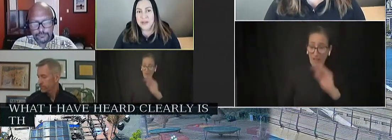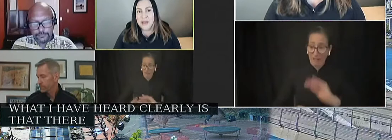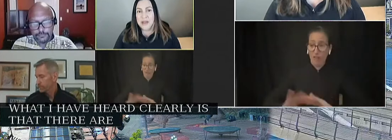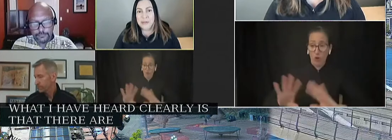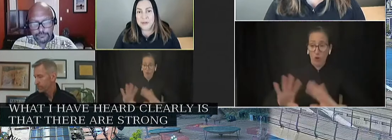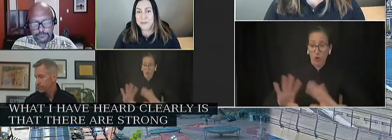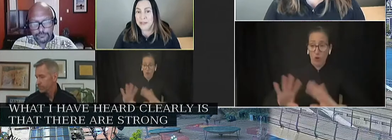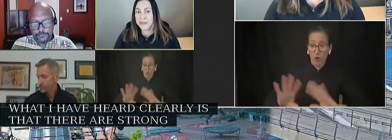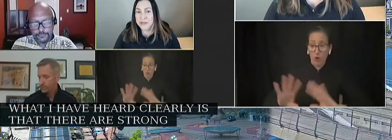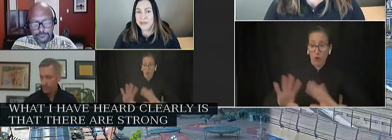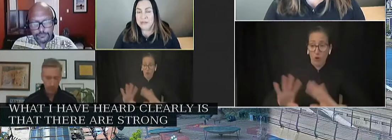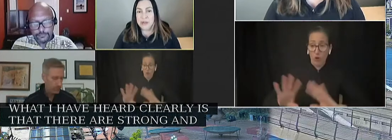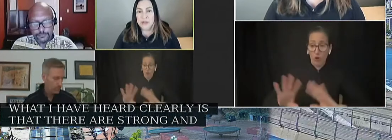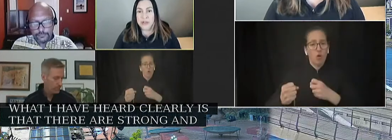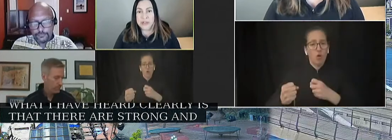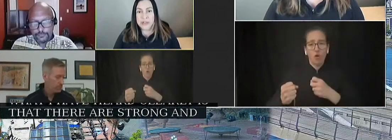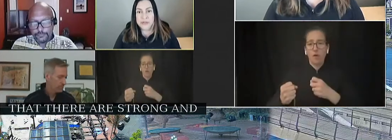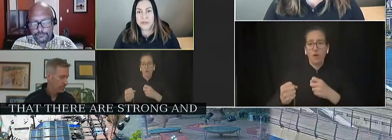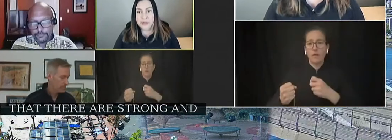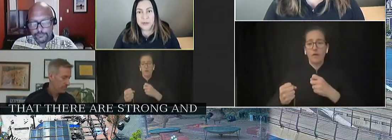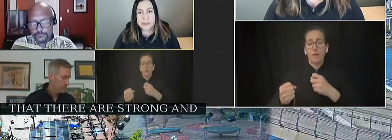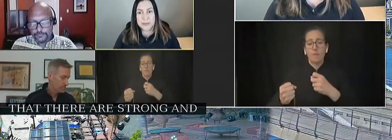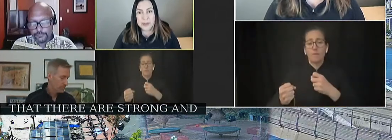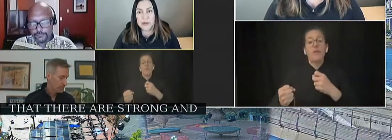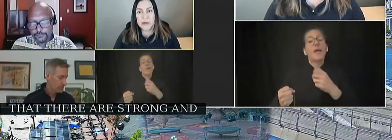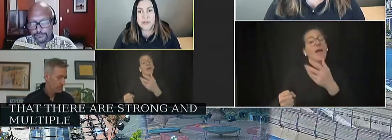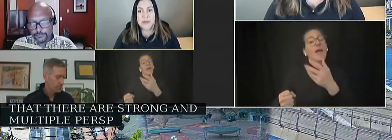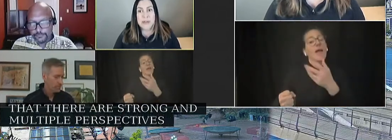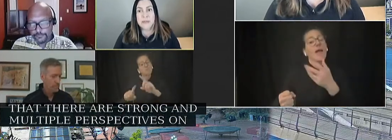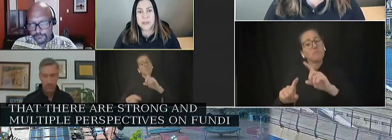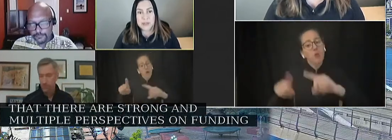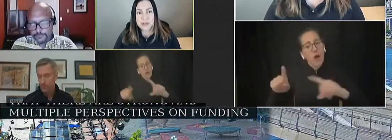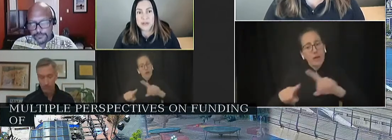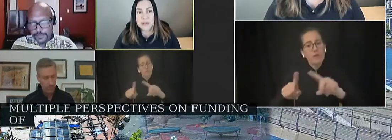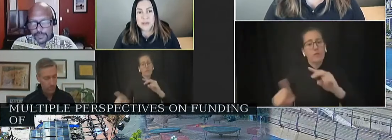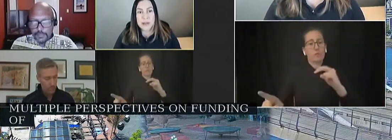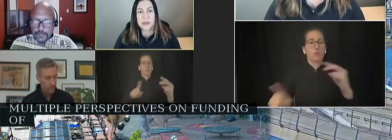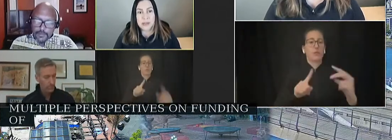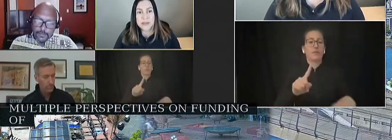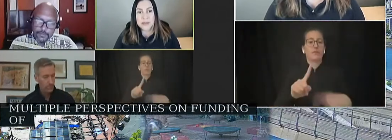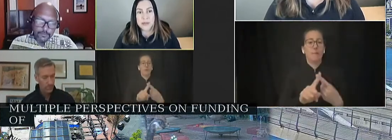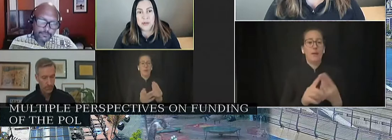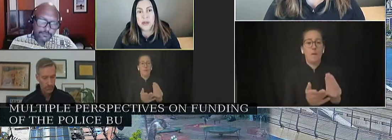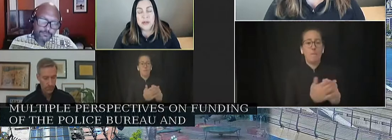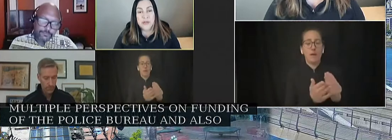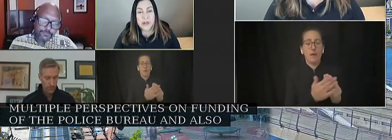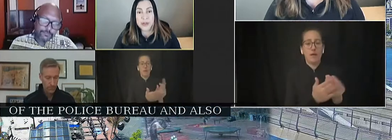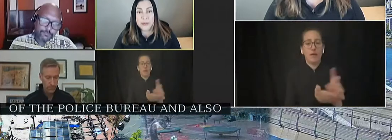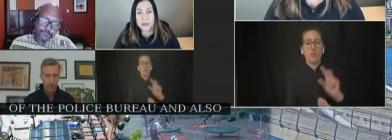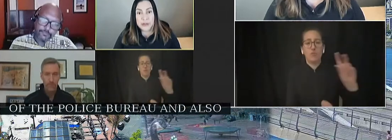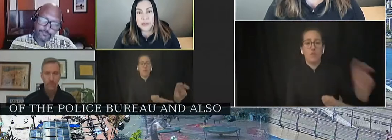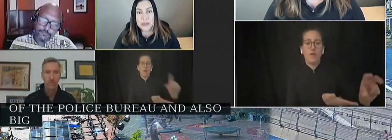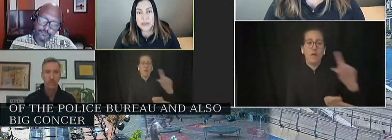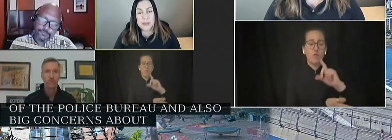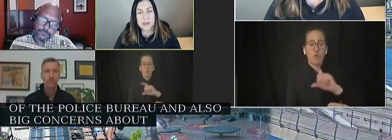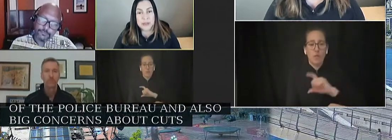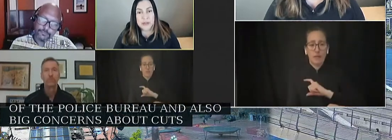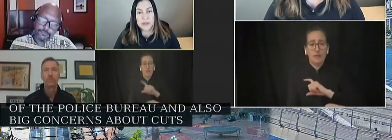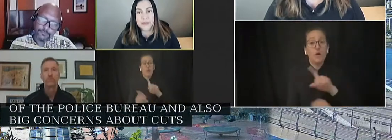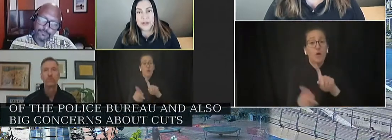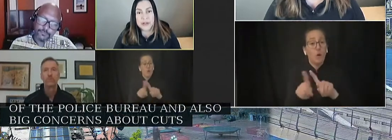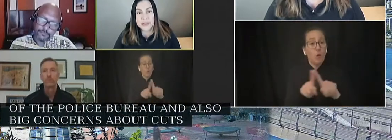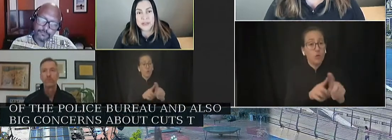multiple perspectives on funding of the police bureau and also deep concerns about cuts to the fire bureau,